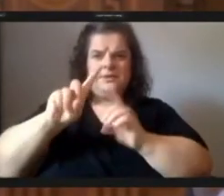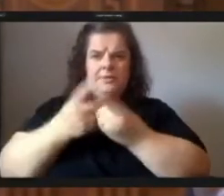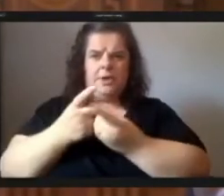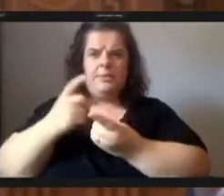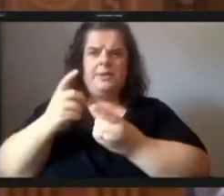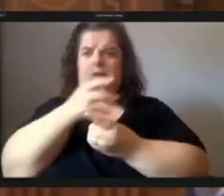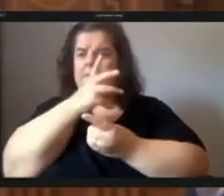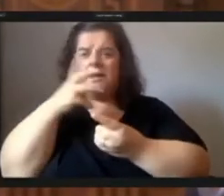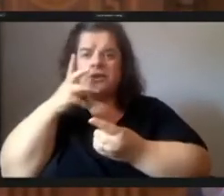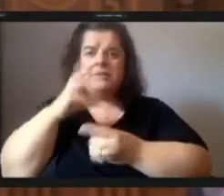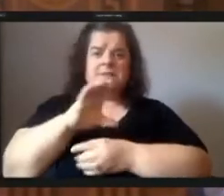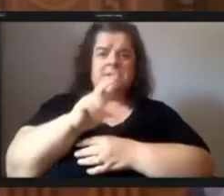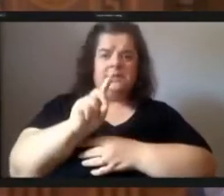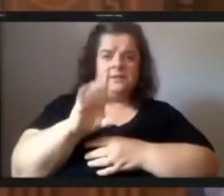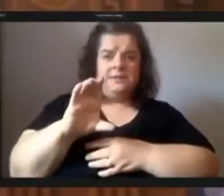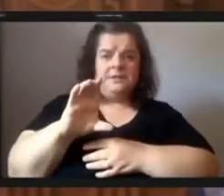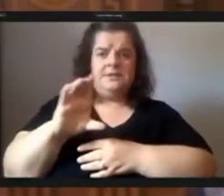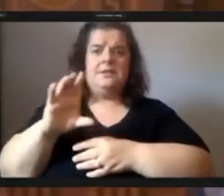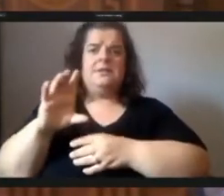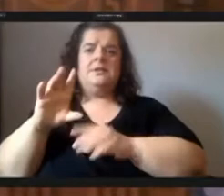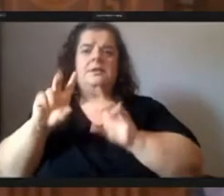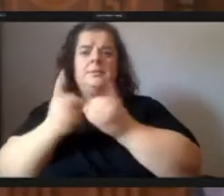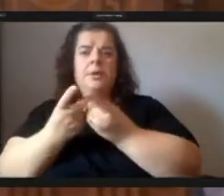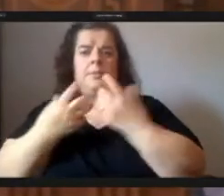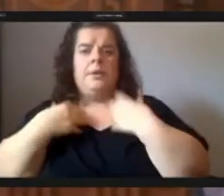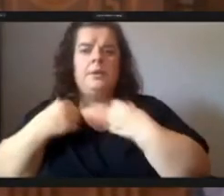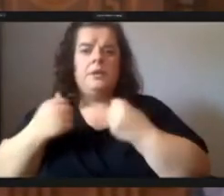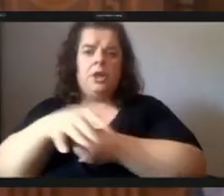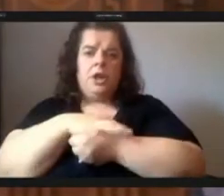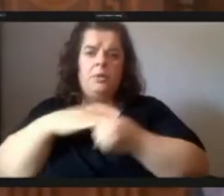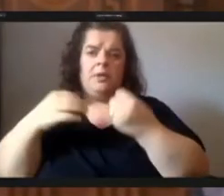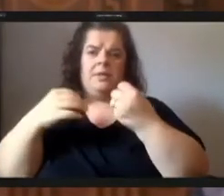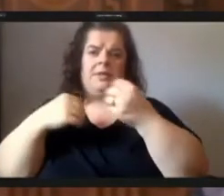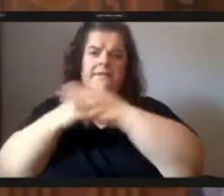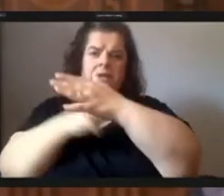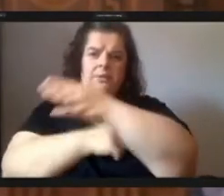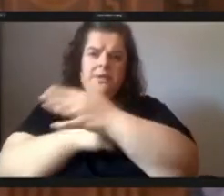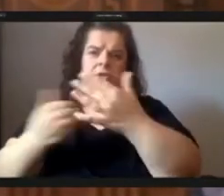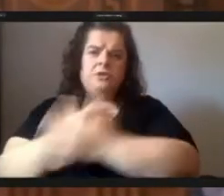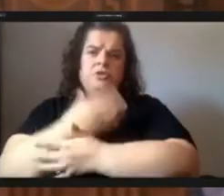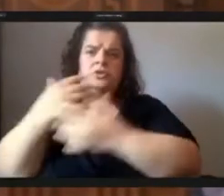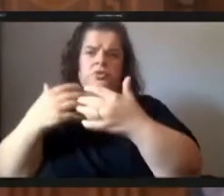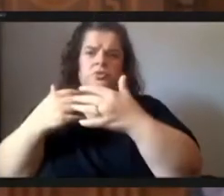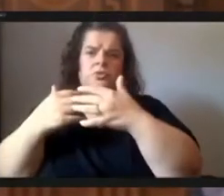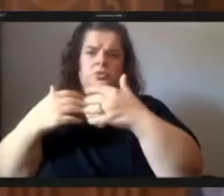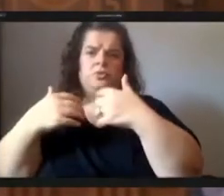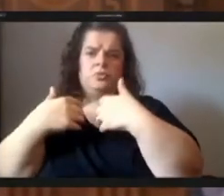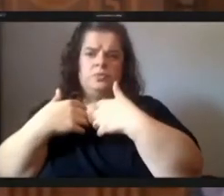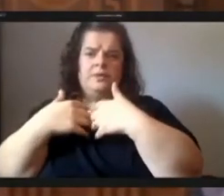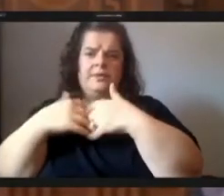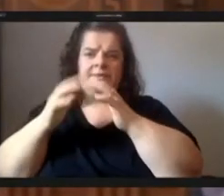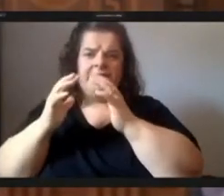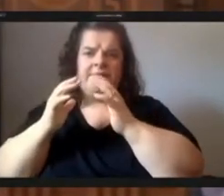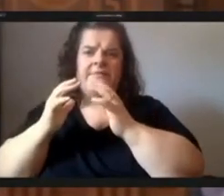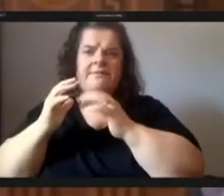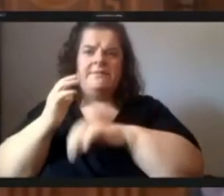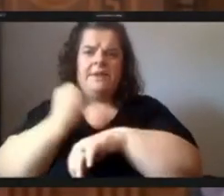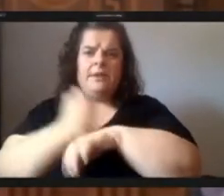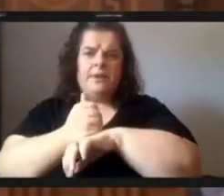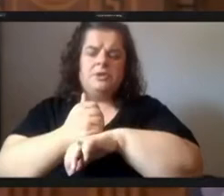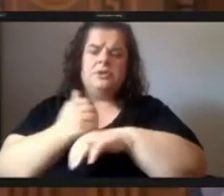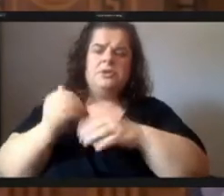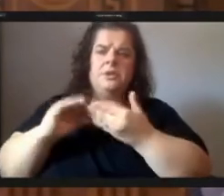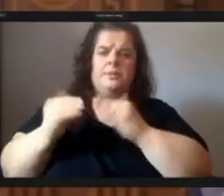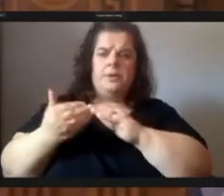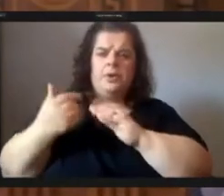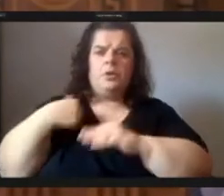department of health local foundations a new foundation our community residents were all at